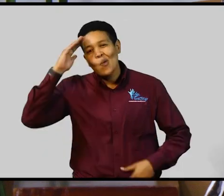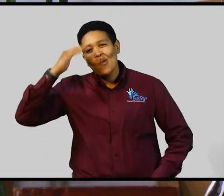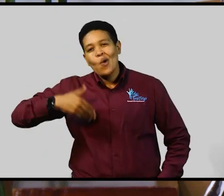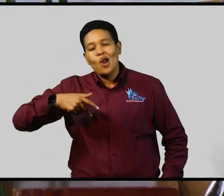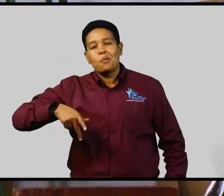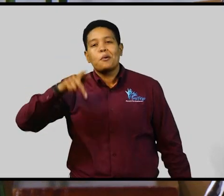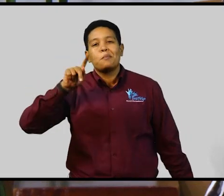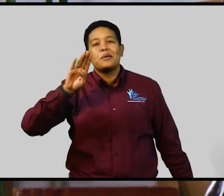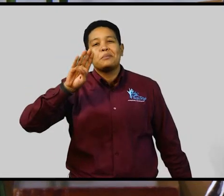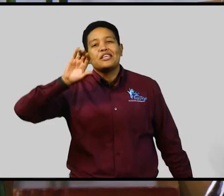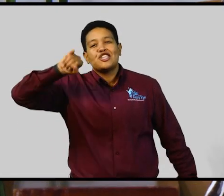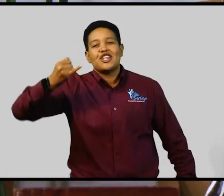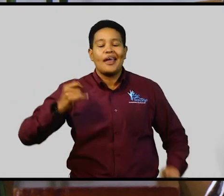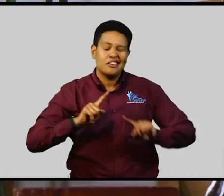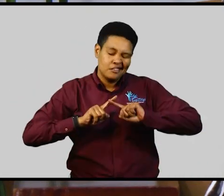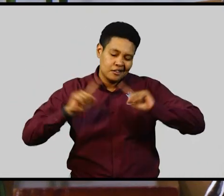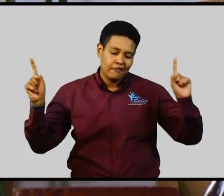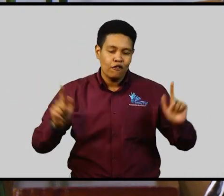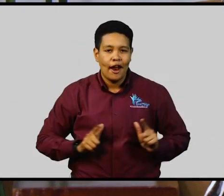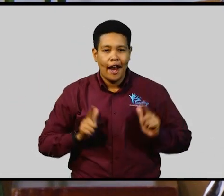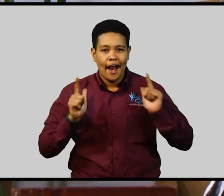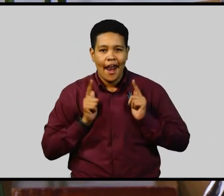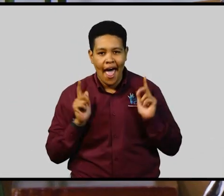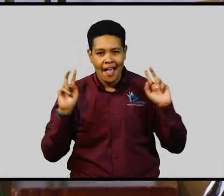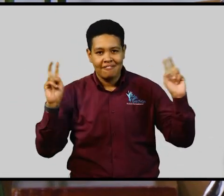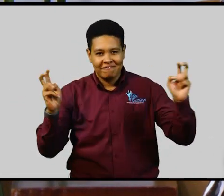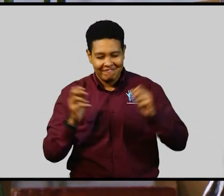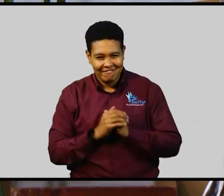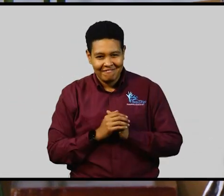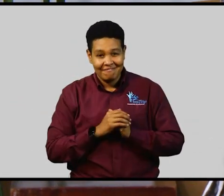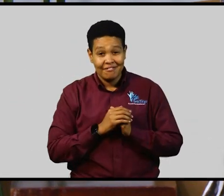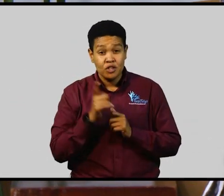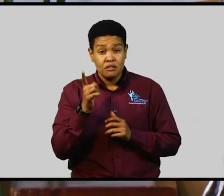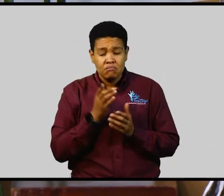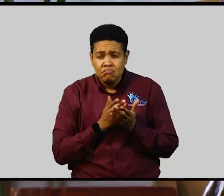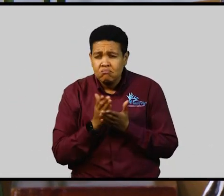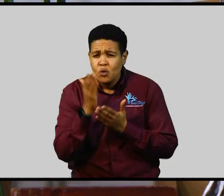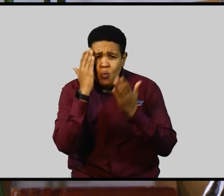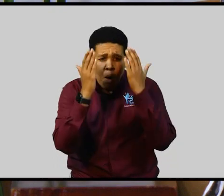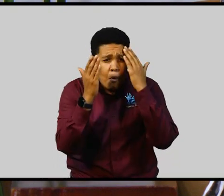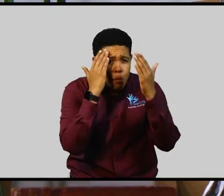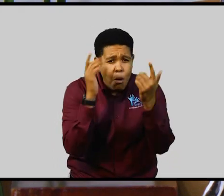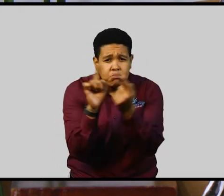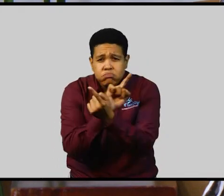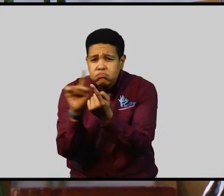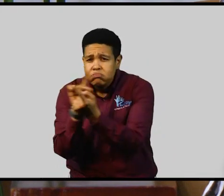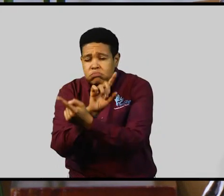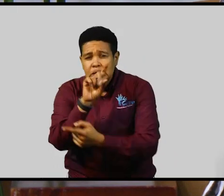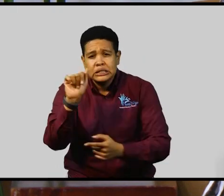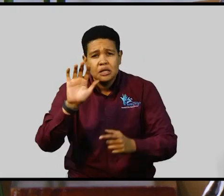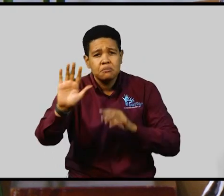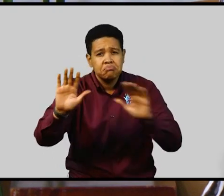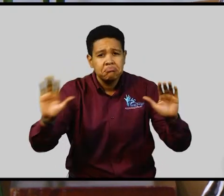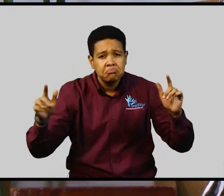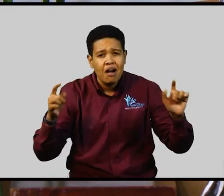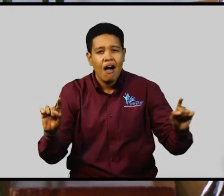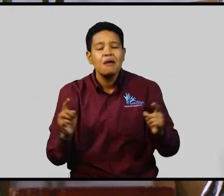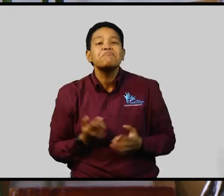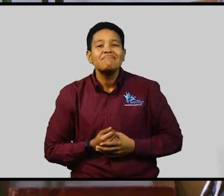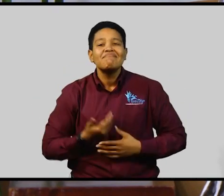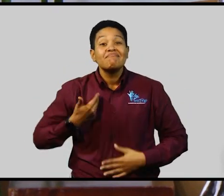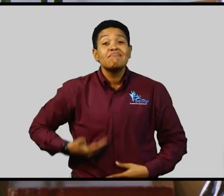Welcome to PBCJ's A Different Life, your window into the world of persons with disabilities.